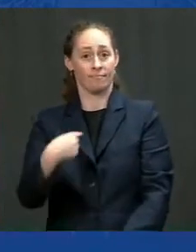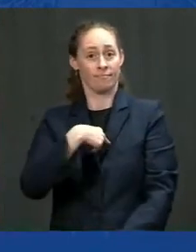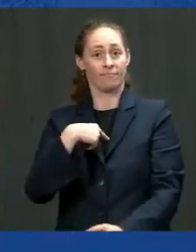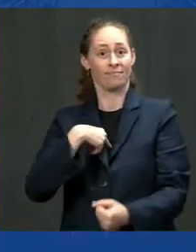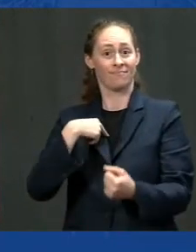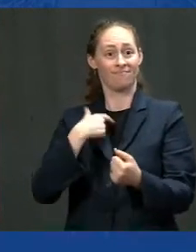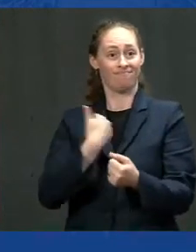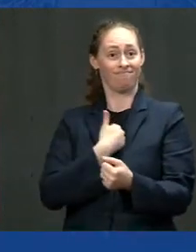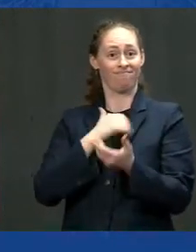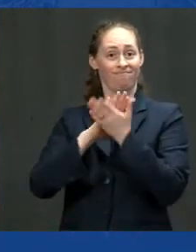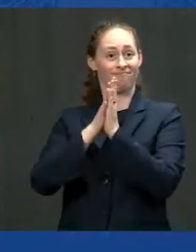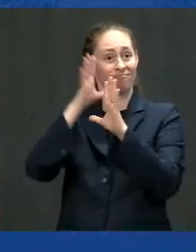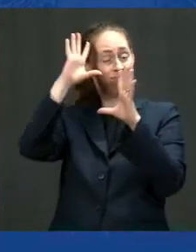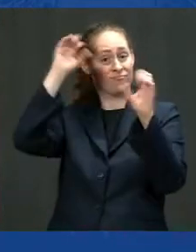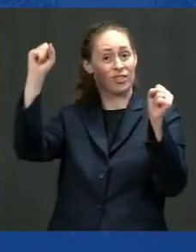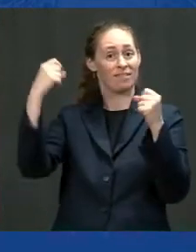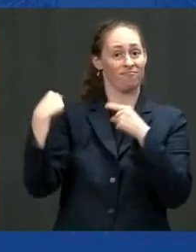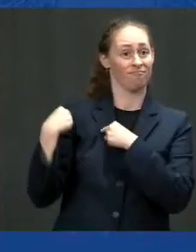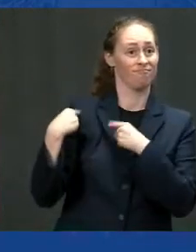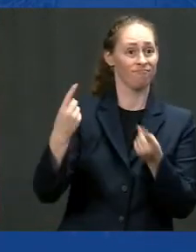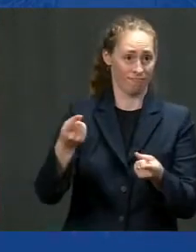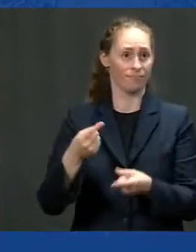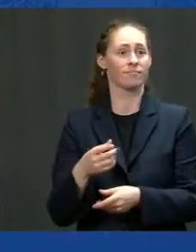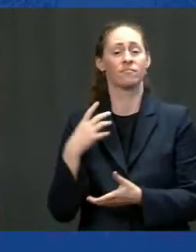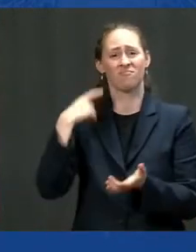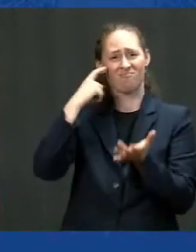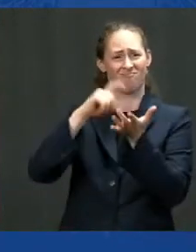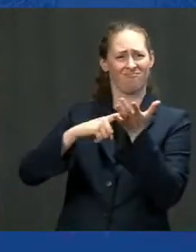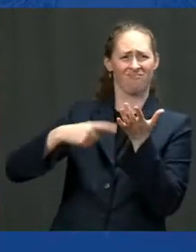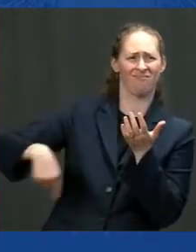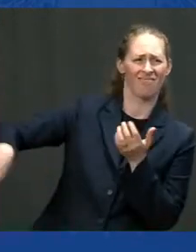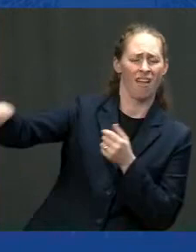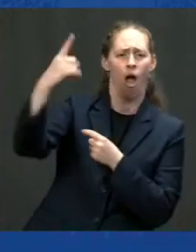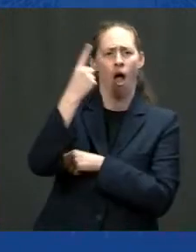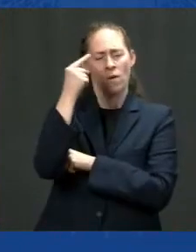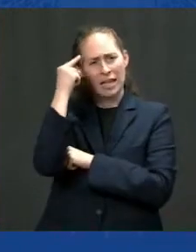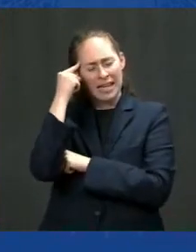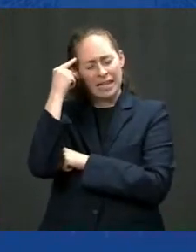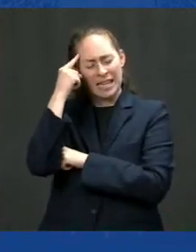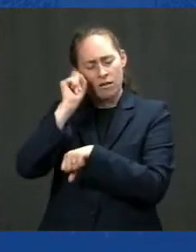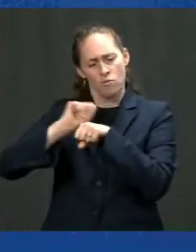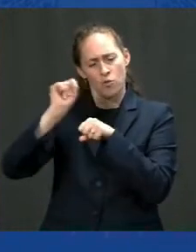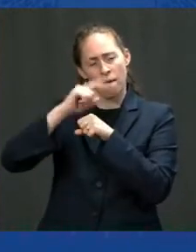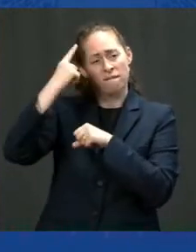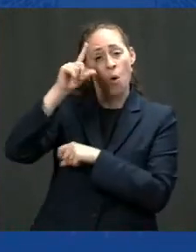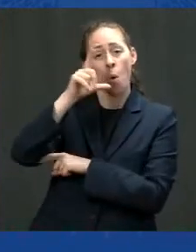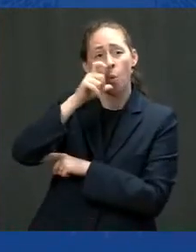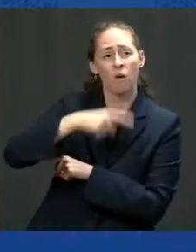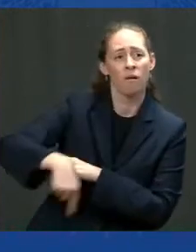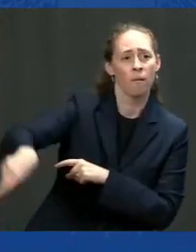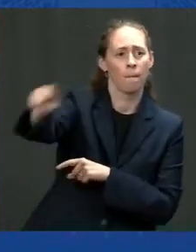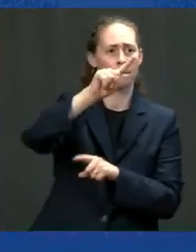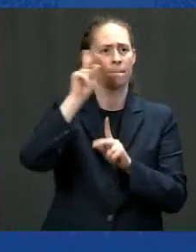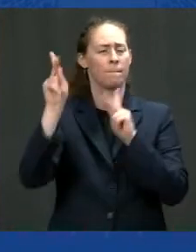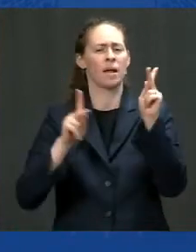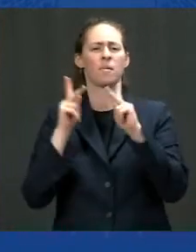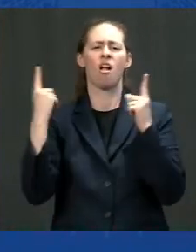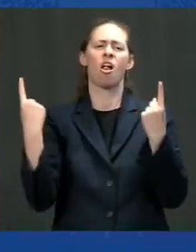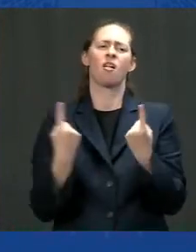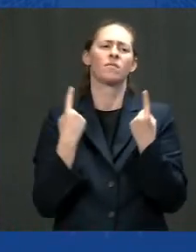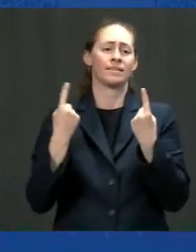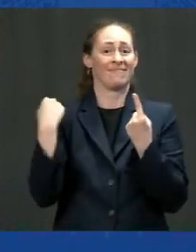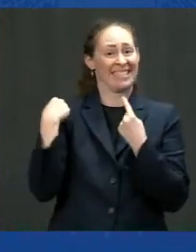time since the federal government had worked hard for working people things have been great for big